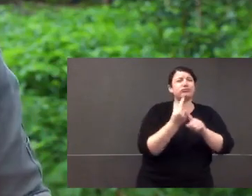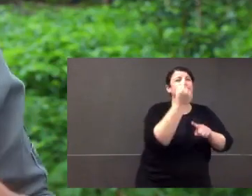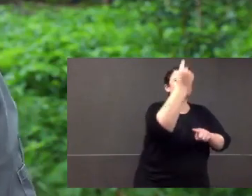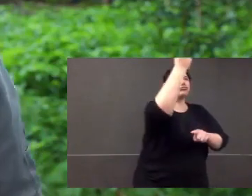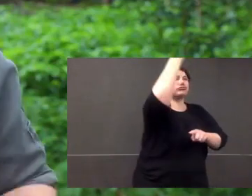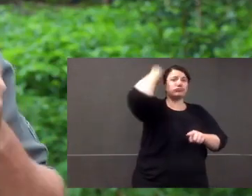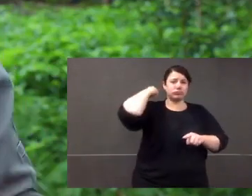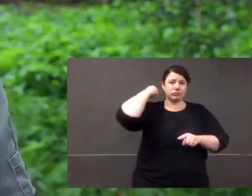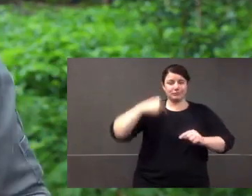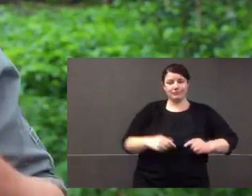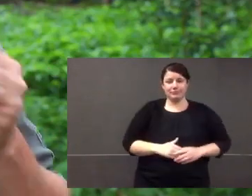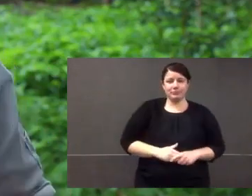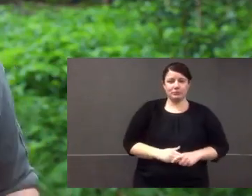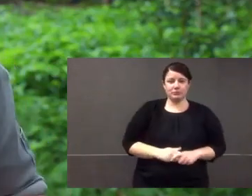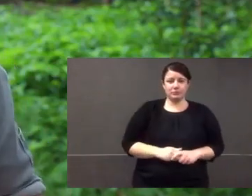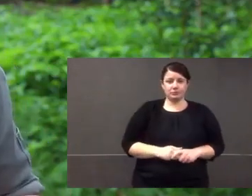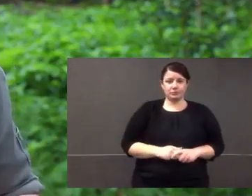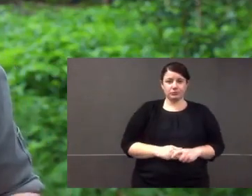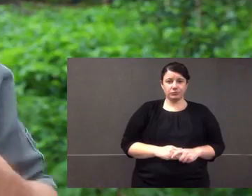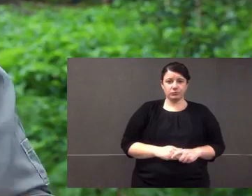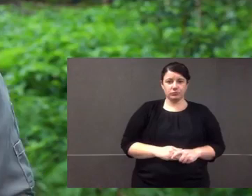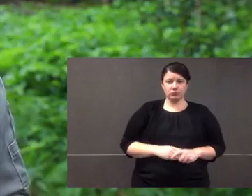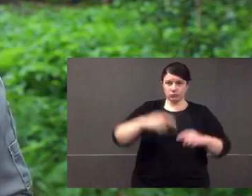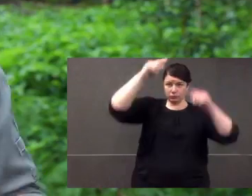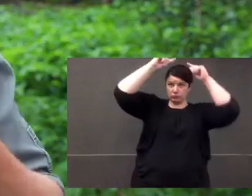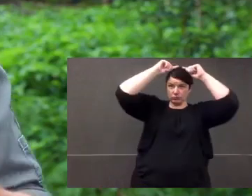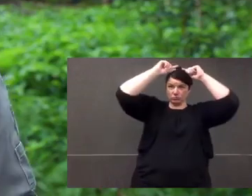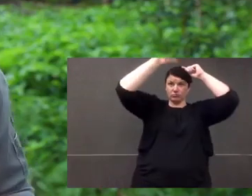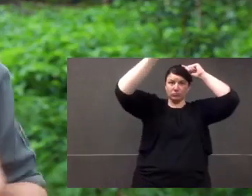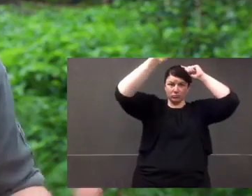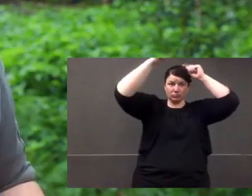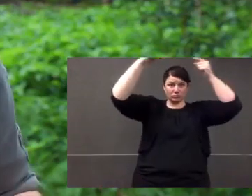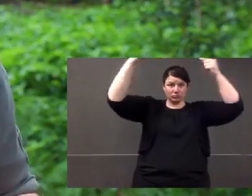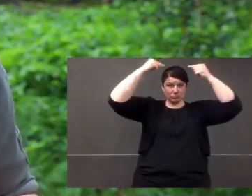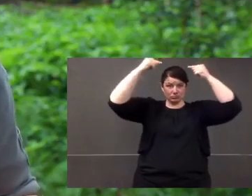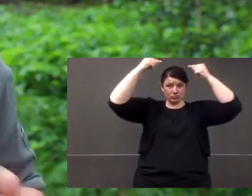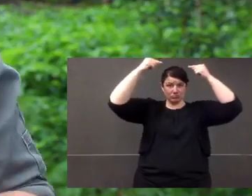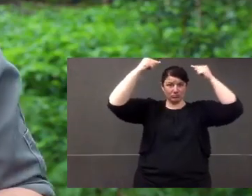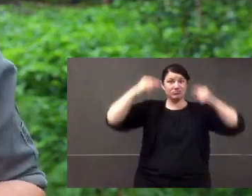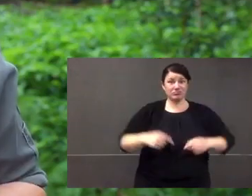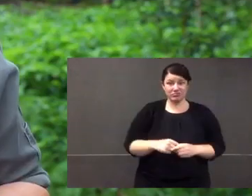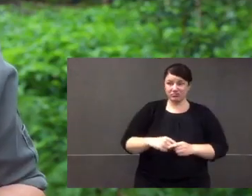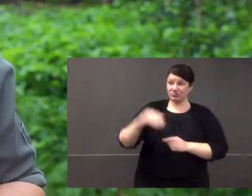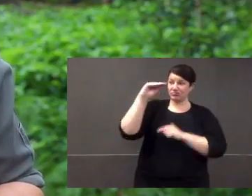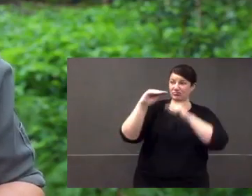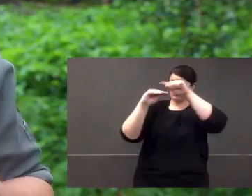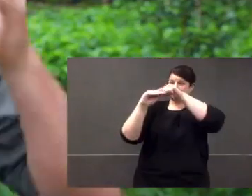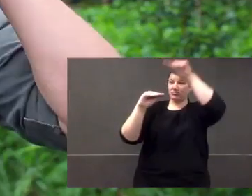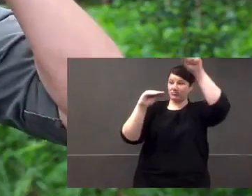the forest, but it's a dinosaur and they're some of the oldest birds on earth. Now let's go through some of its physical features. So we start